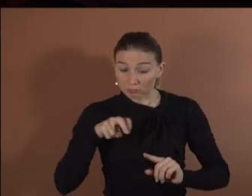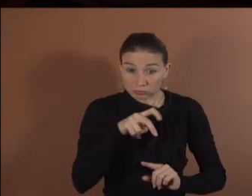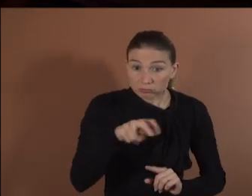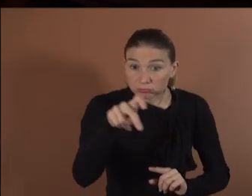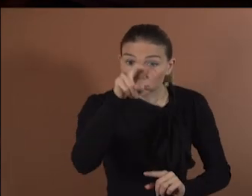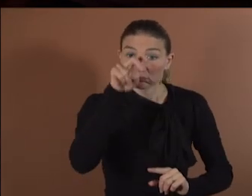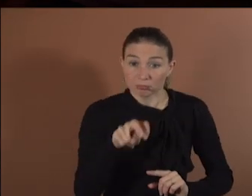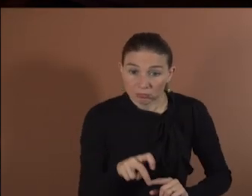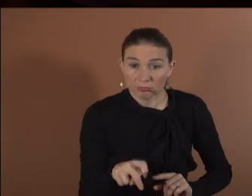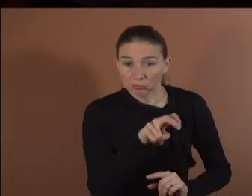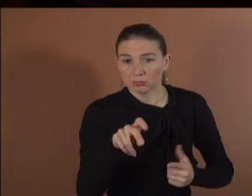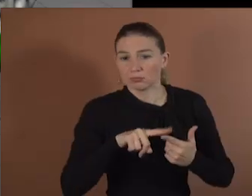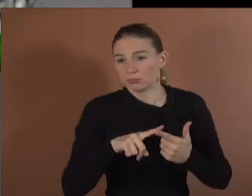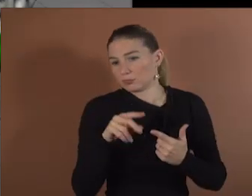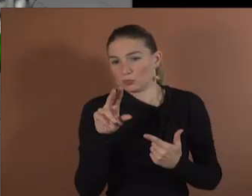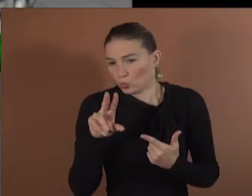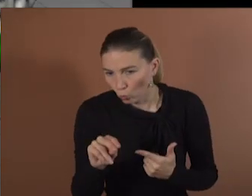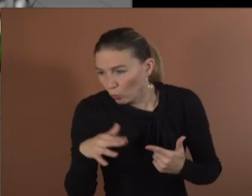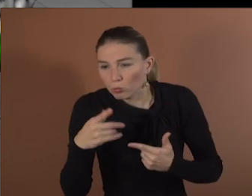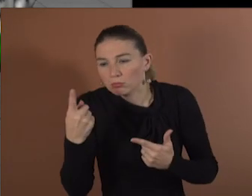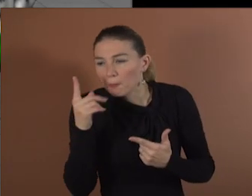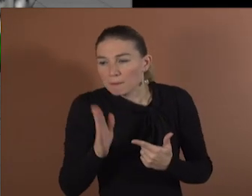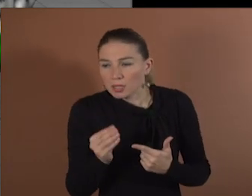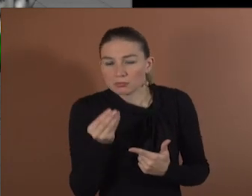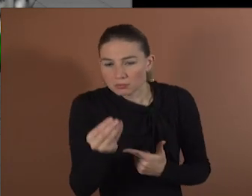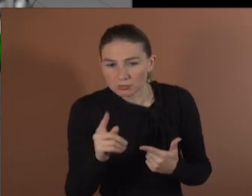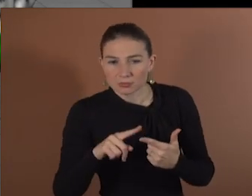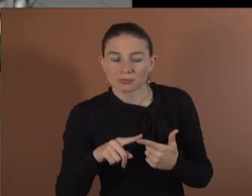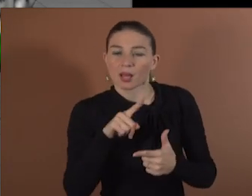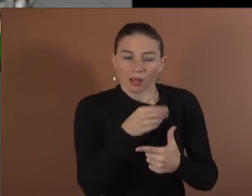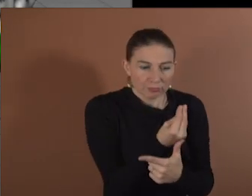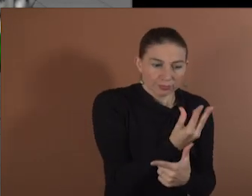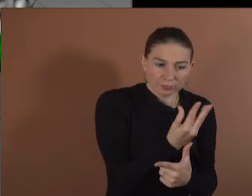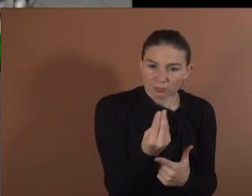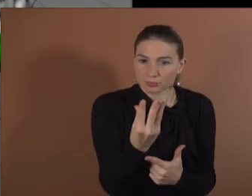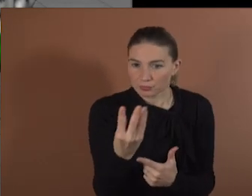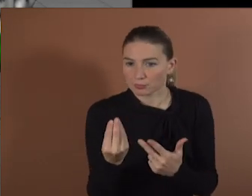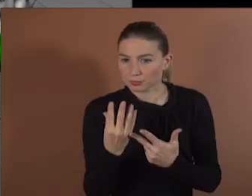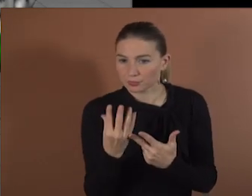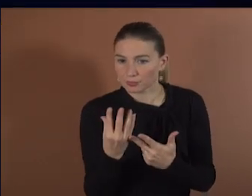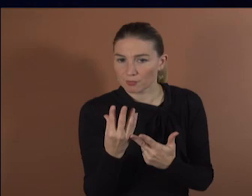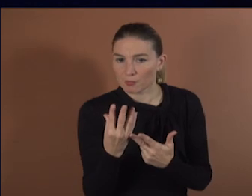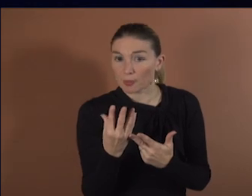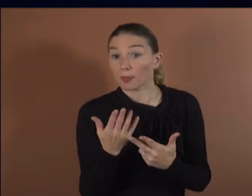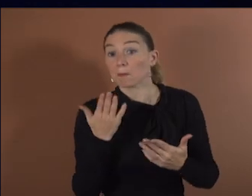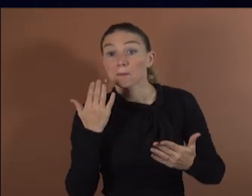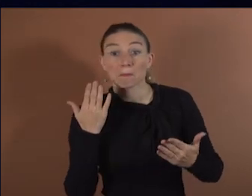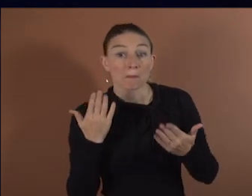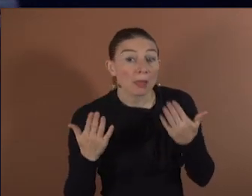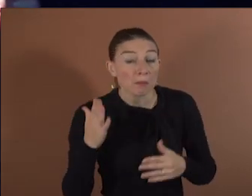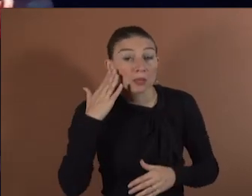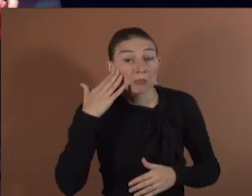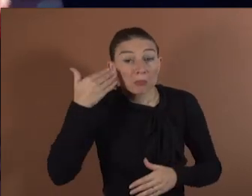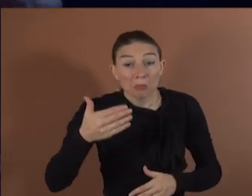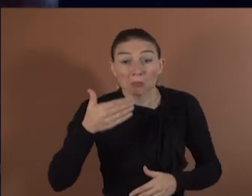But then we would have only three letters, right? She could just say words with, say, A, B, C. It would be terrible. So therefore, what we did, we extended